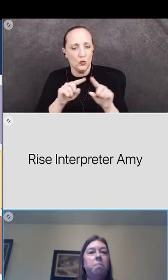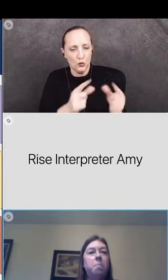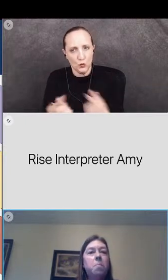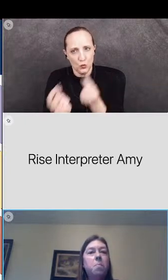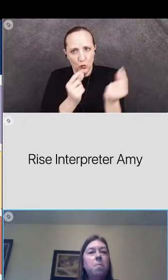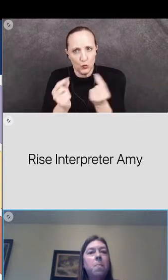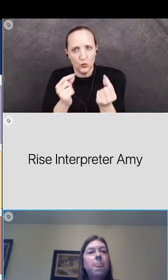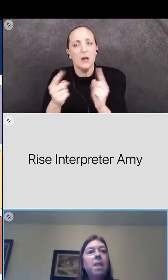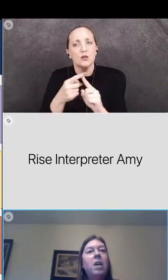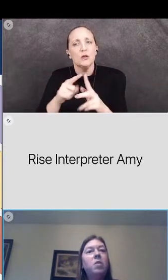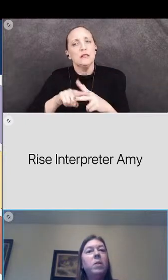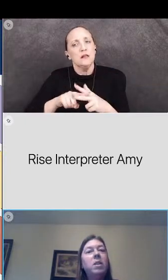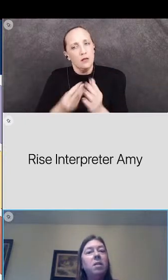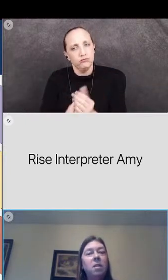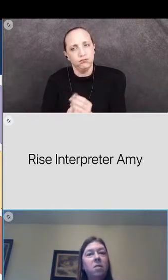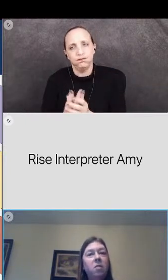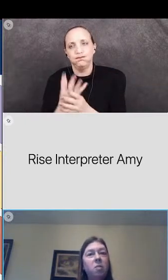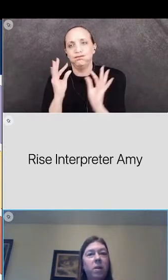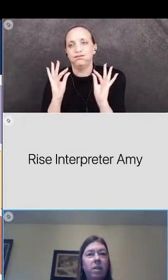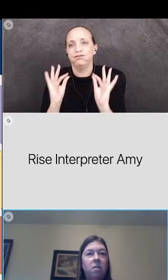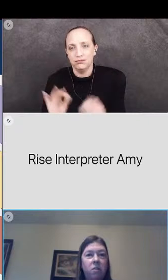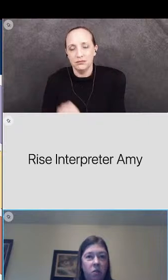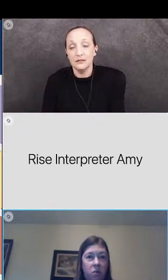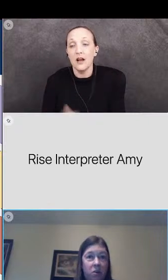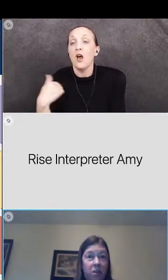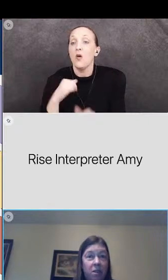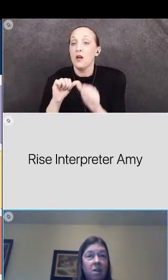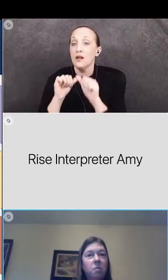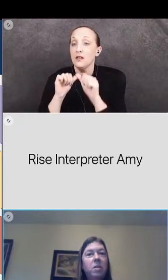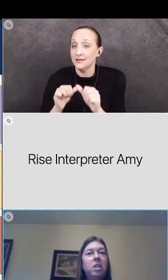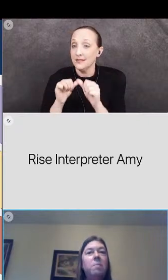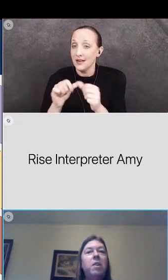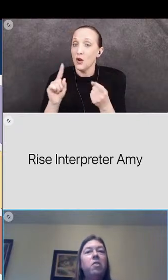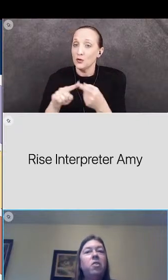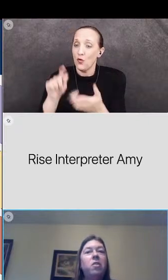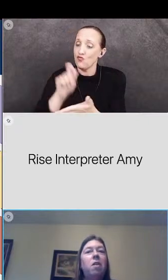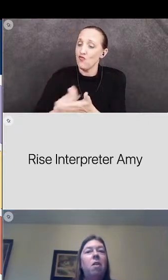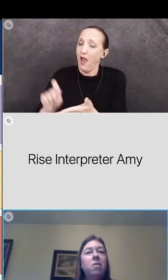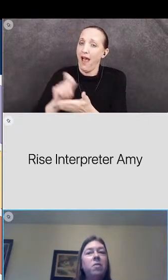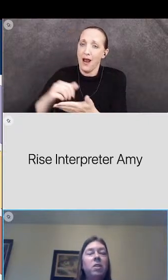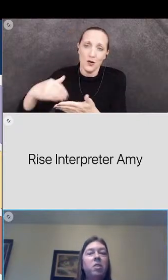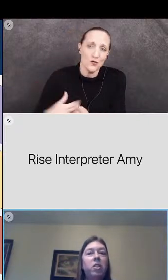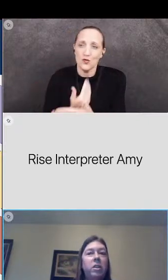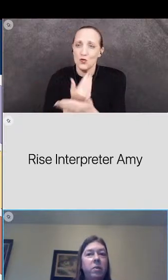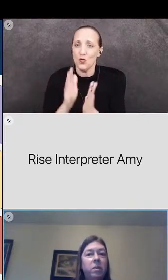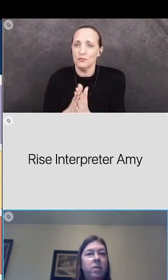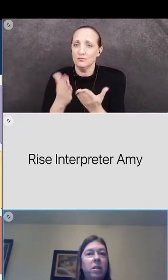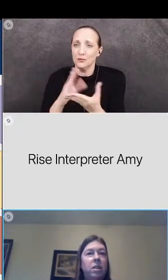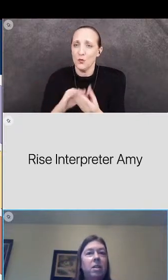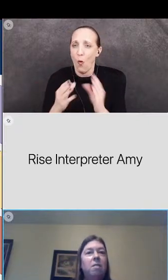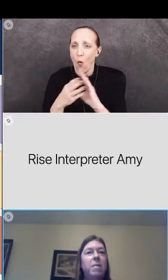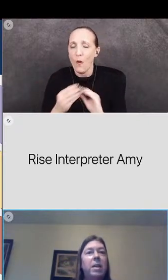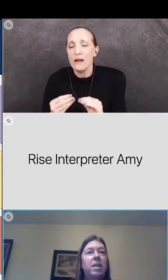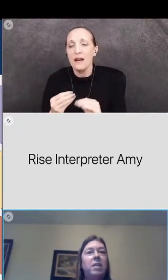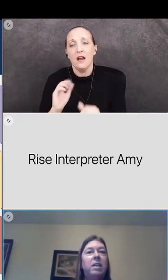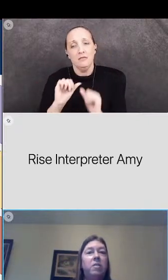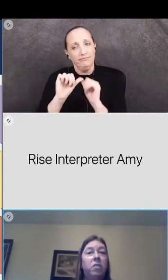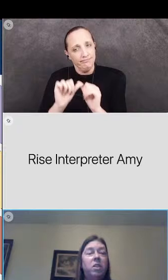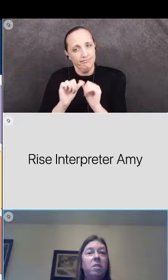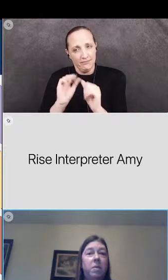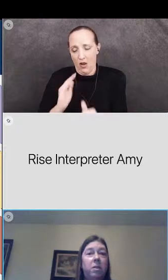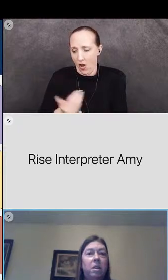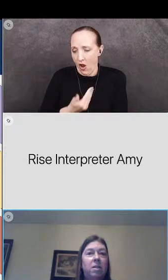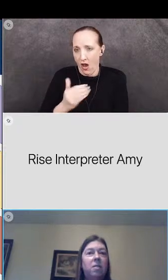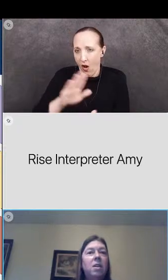fruition as we continue to write our story we need to make sure that all of cjusd and our many